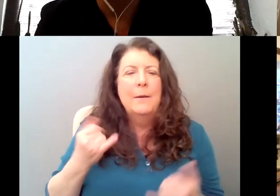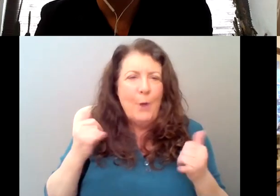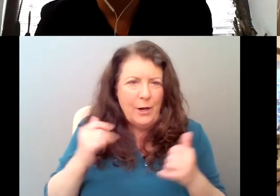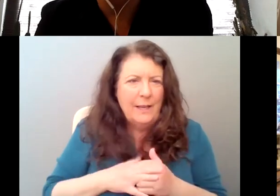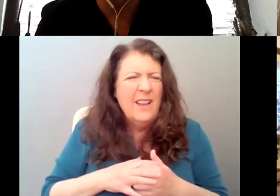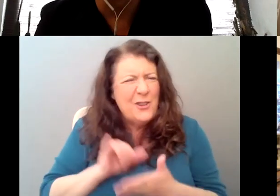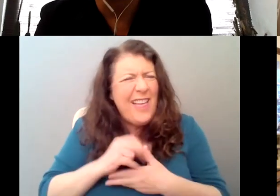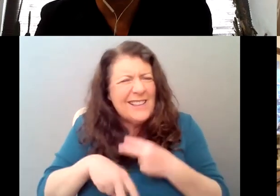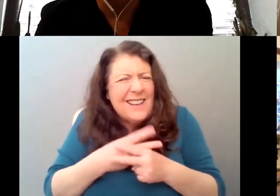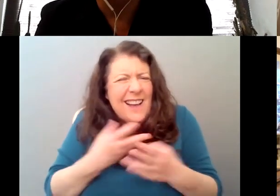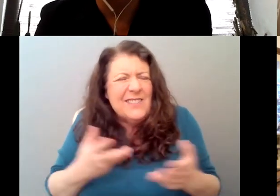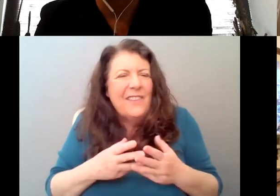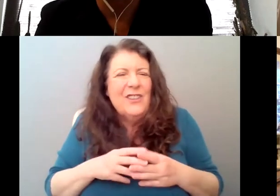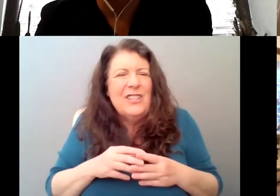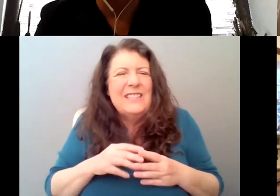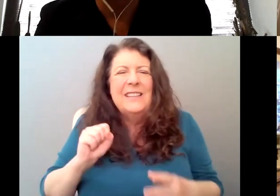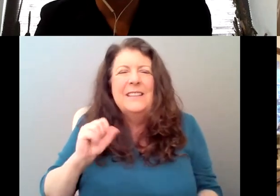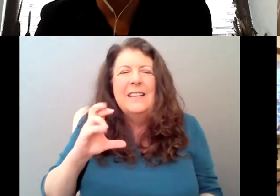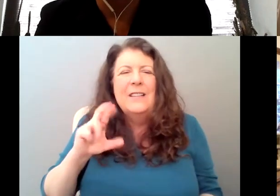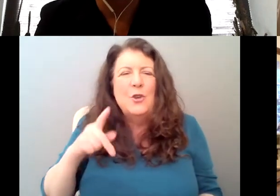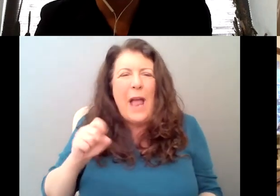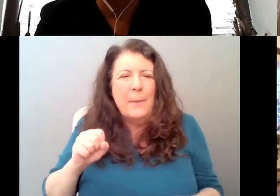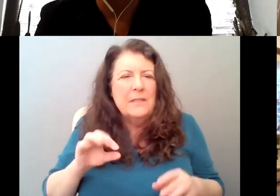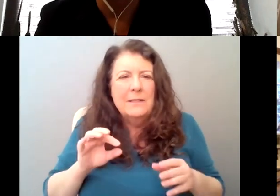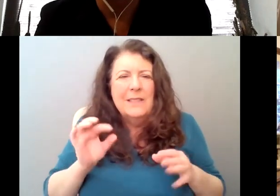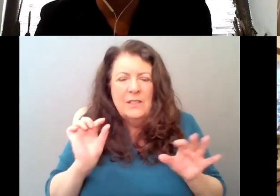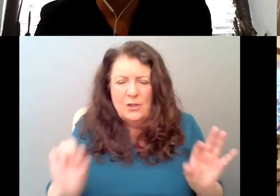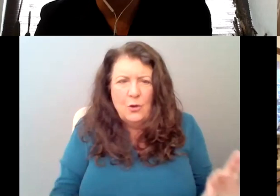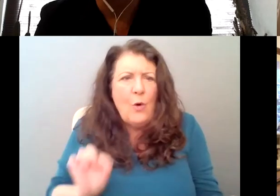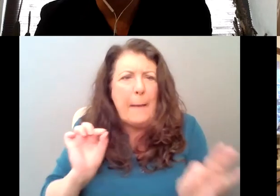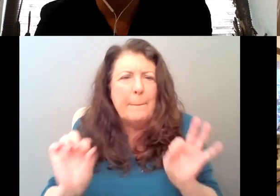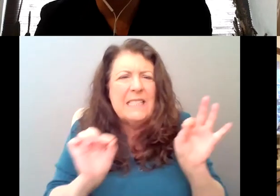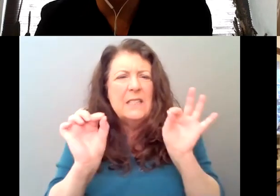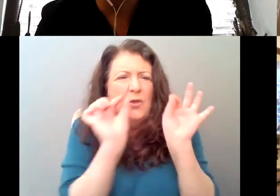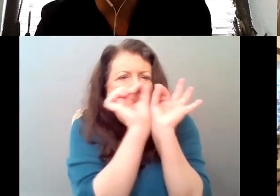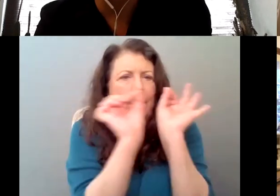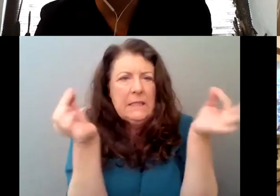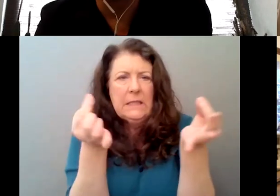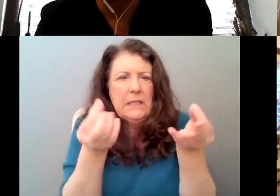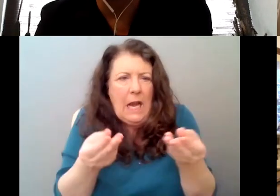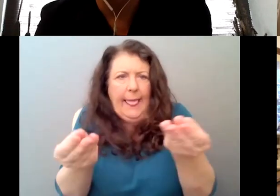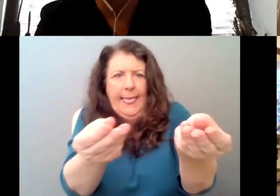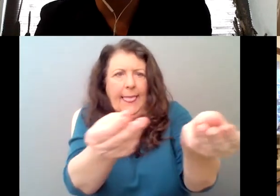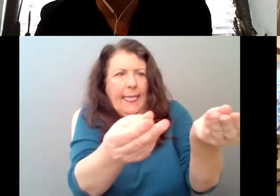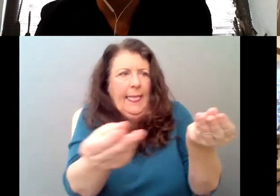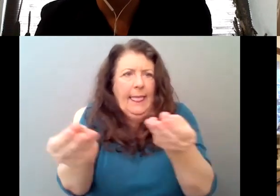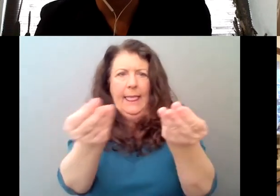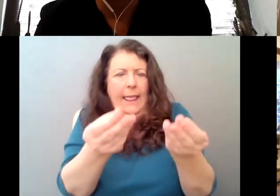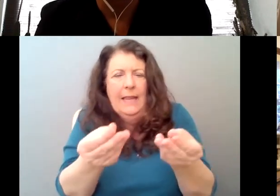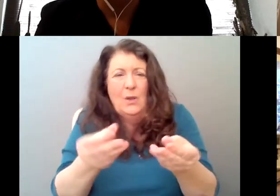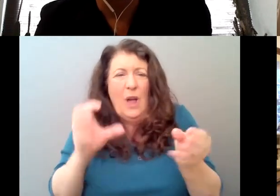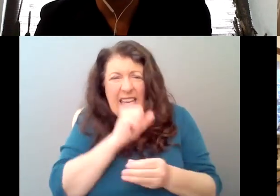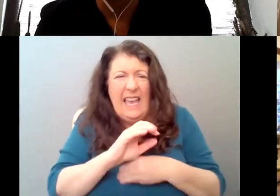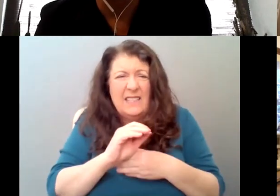and scraps, and maybe it is sort of like, we then make a quilt, you know, and, and say, how do they all go together? But it's